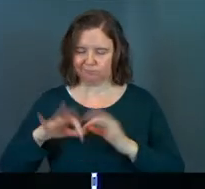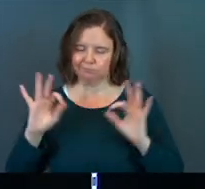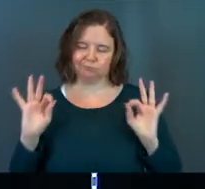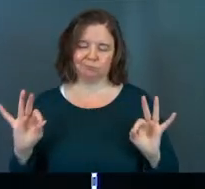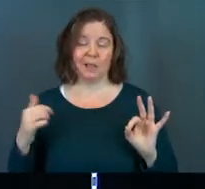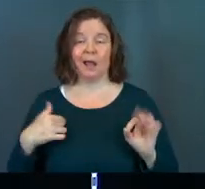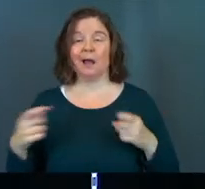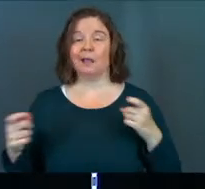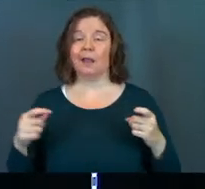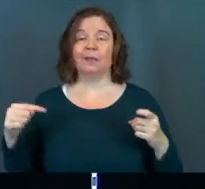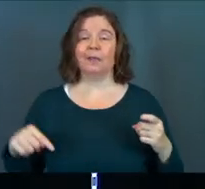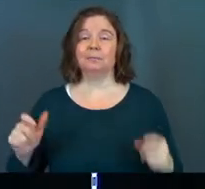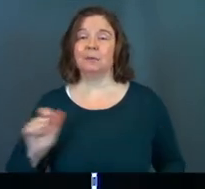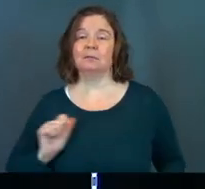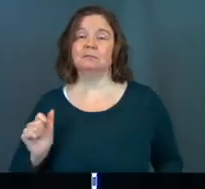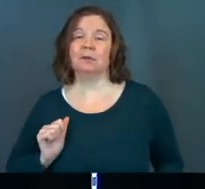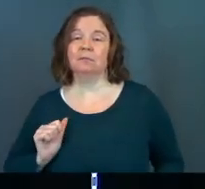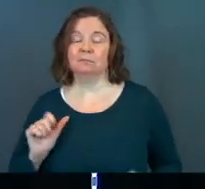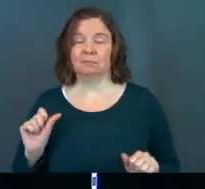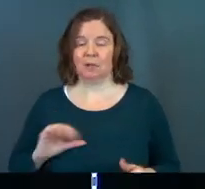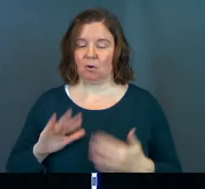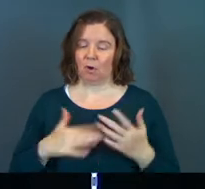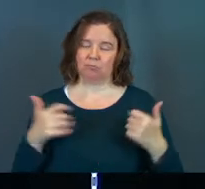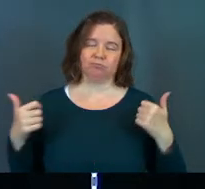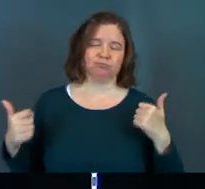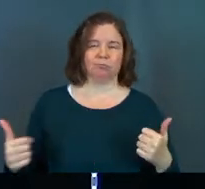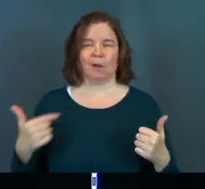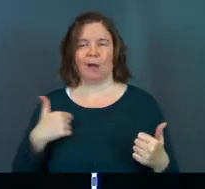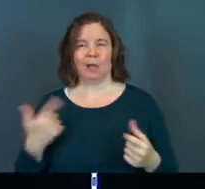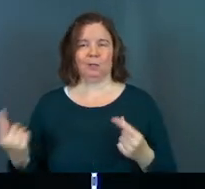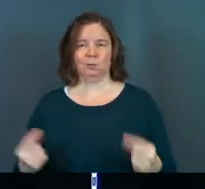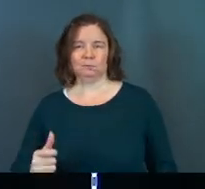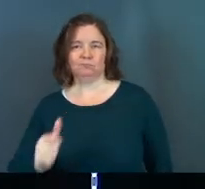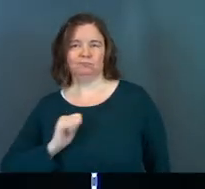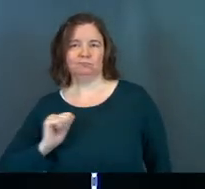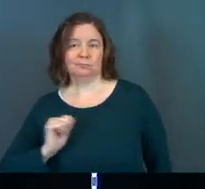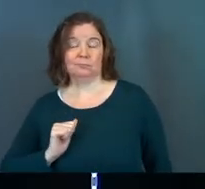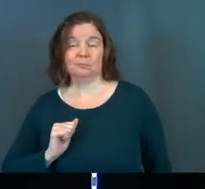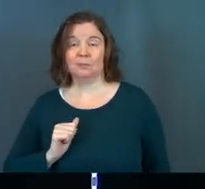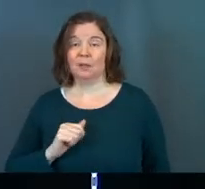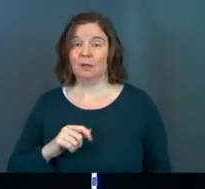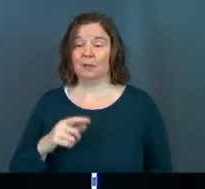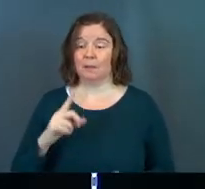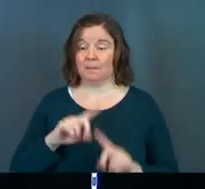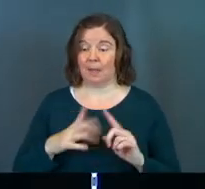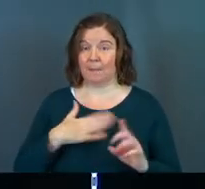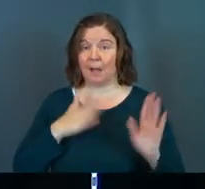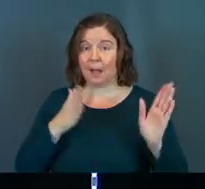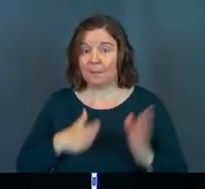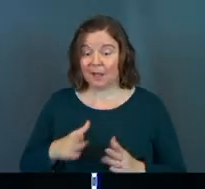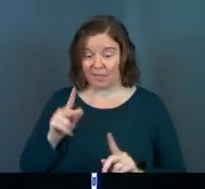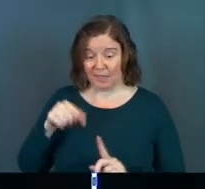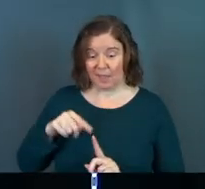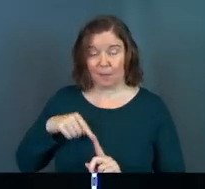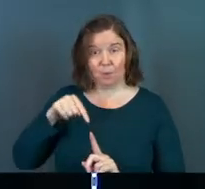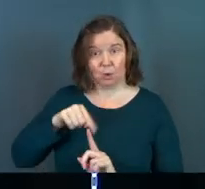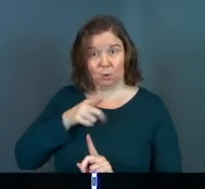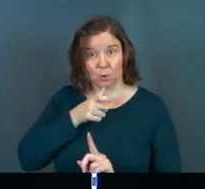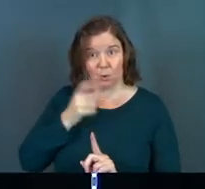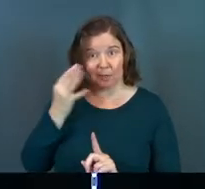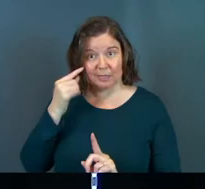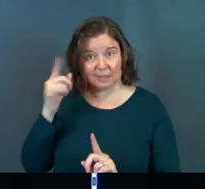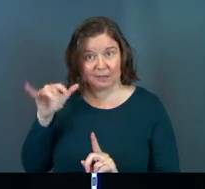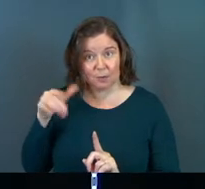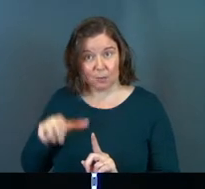okay? I can handle this. It's all good. I can do this. And not only can I do this, but my plan, that person, that egotistical